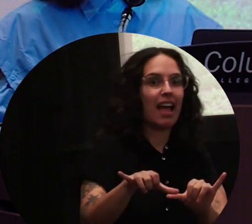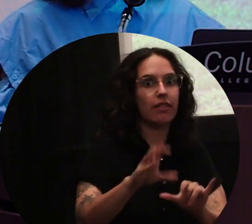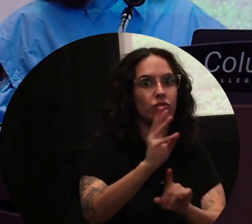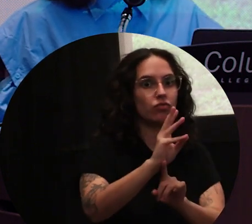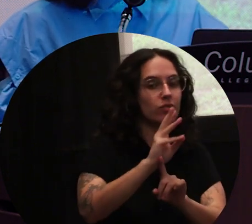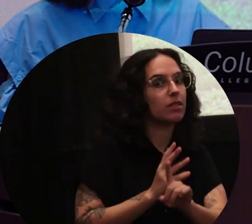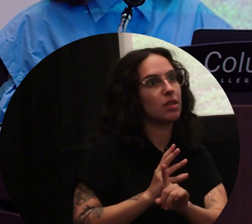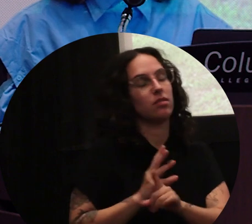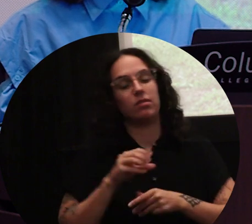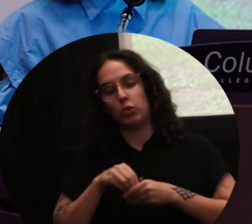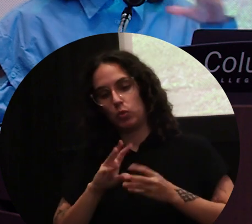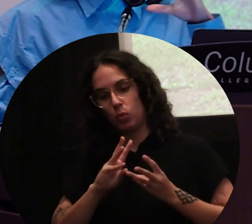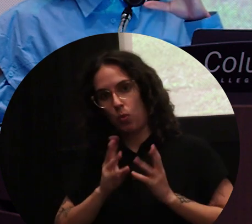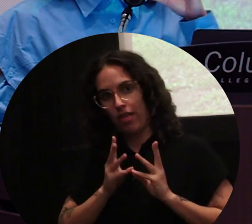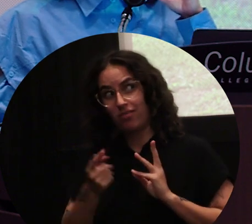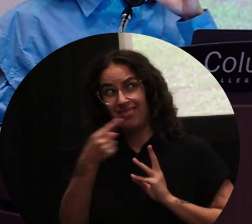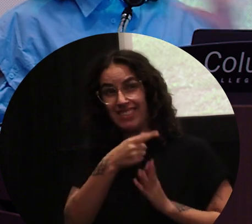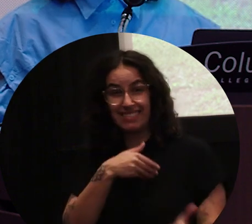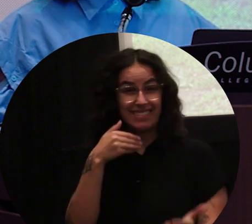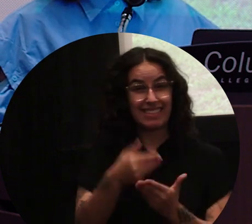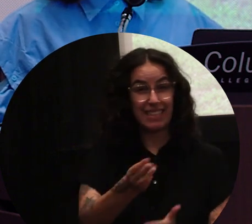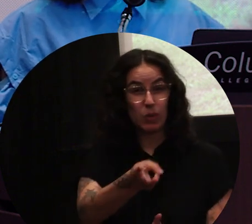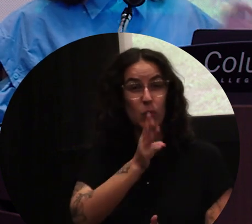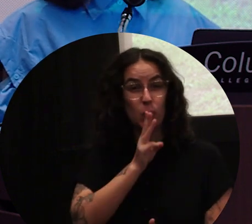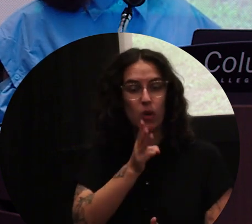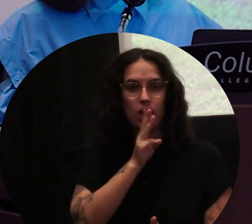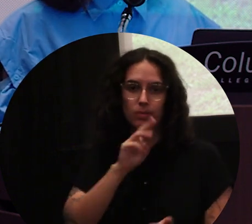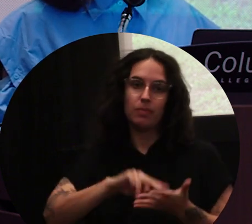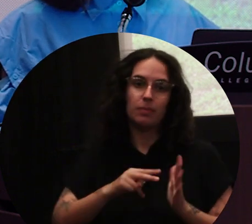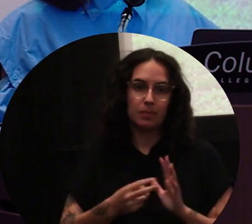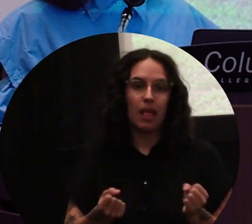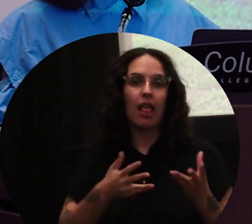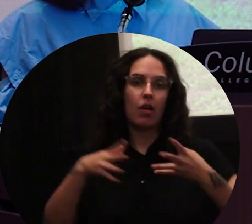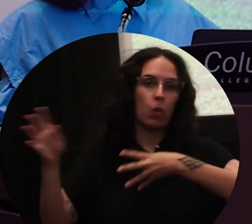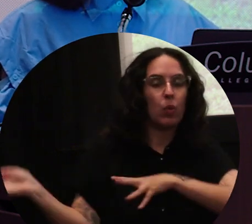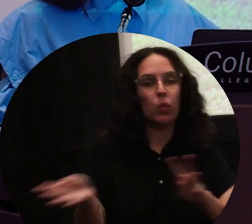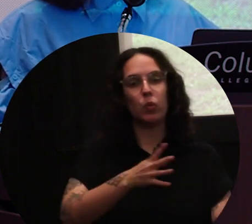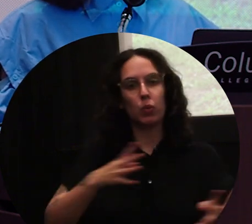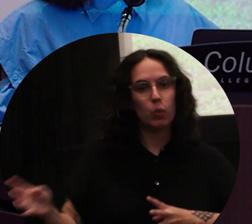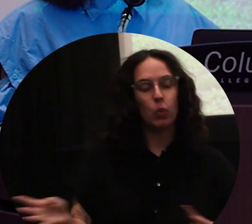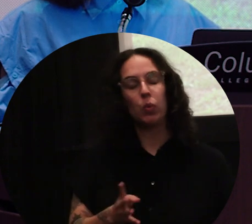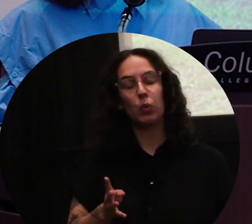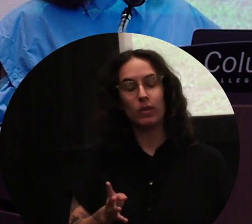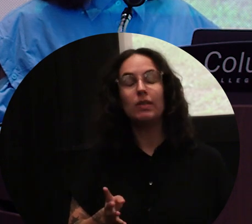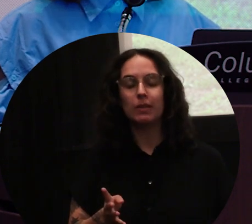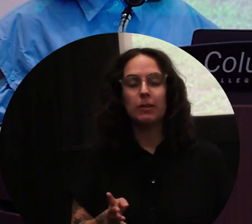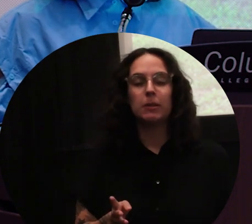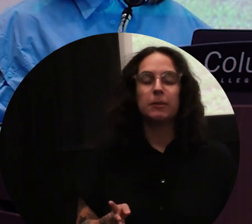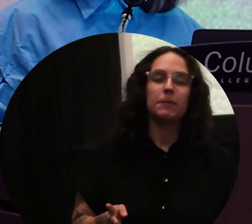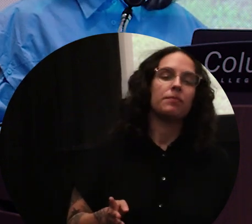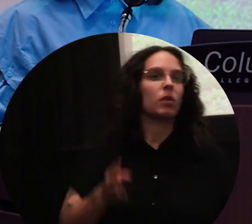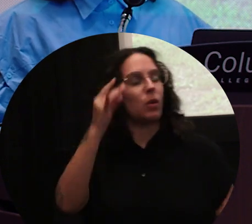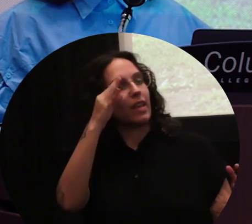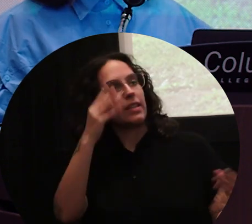right here, because right by the water was probably the most windiest area. And also, yeah, thinking